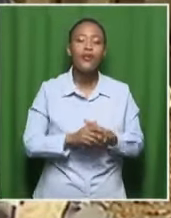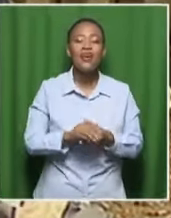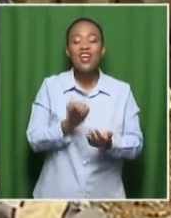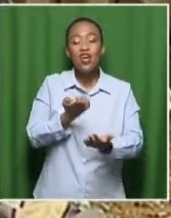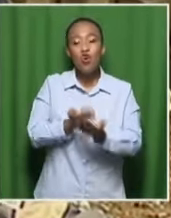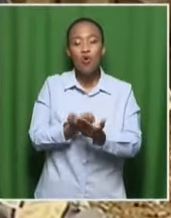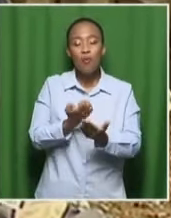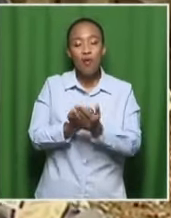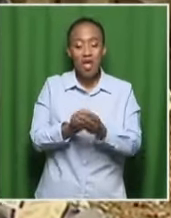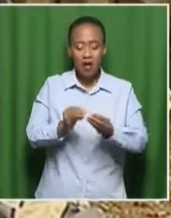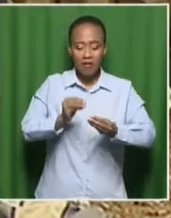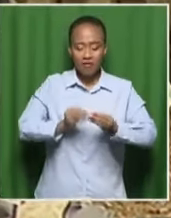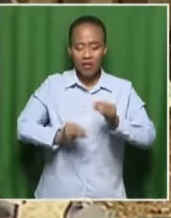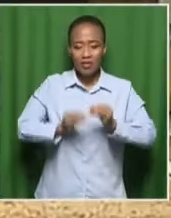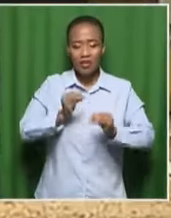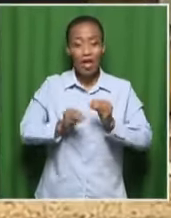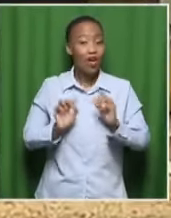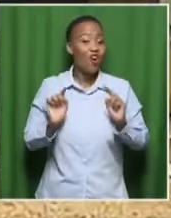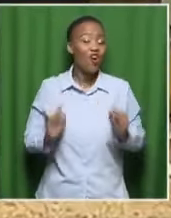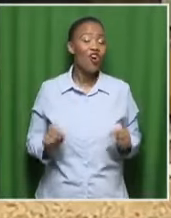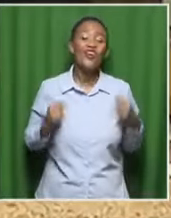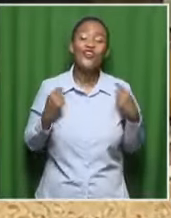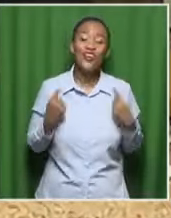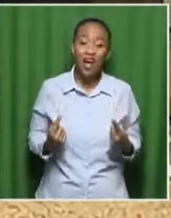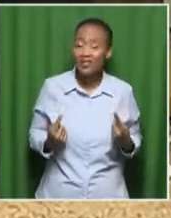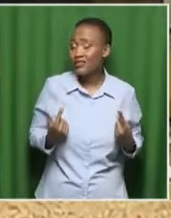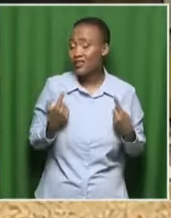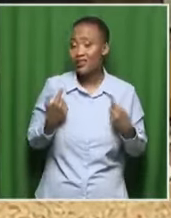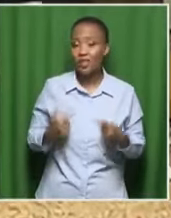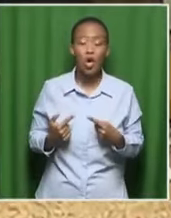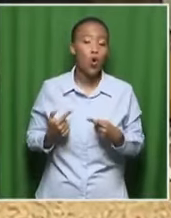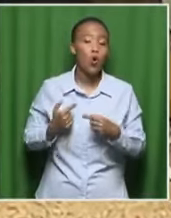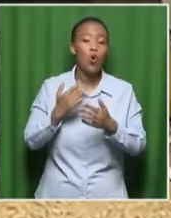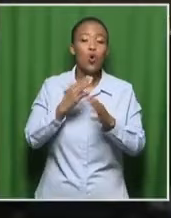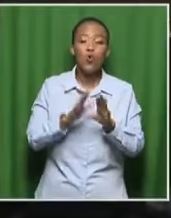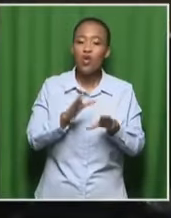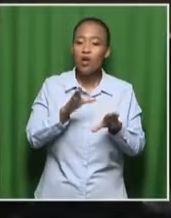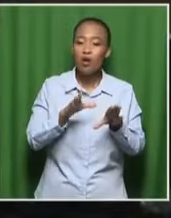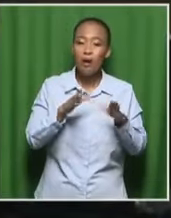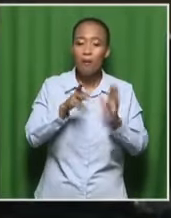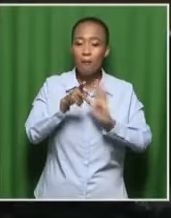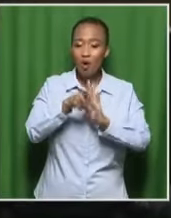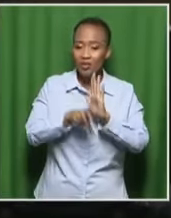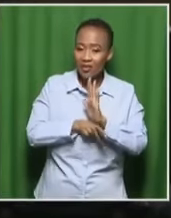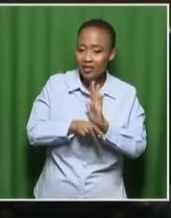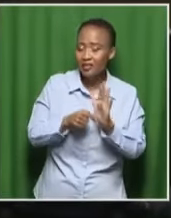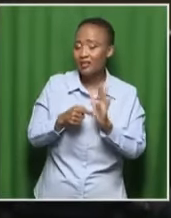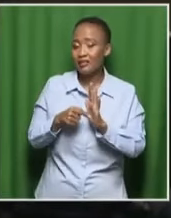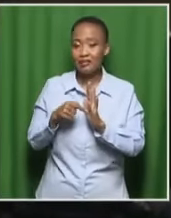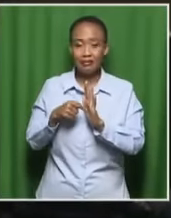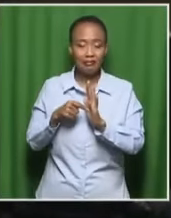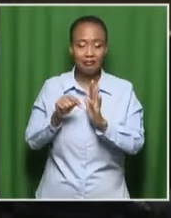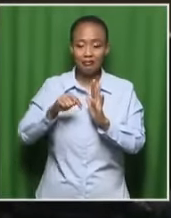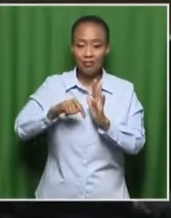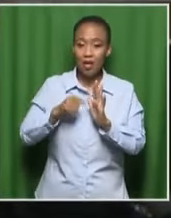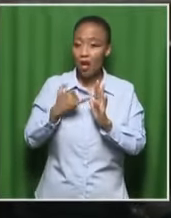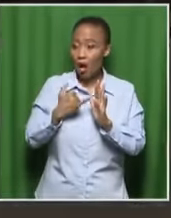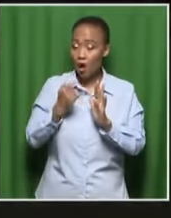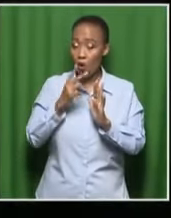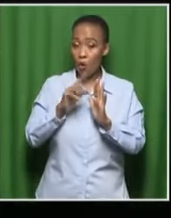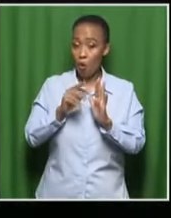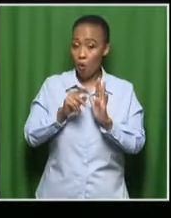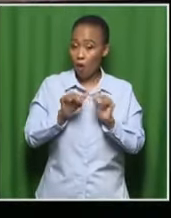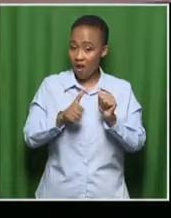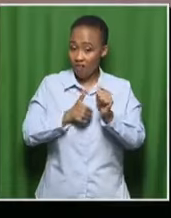if we don't start getting rid of some of the job-killing policies that are deterring investment, then we're going to continue to see the unemployment